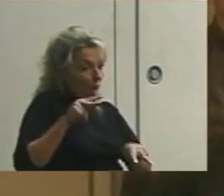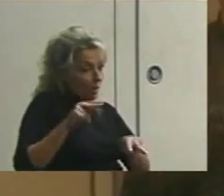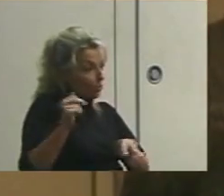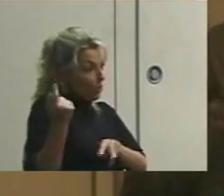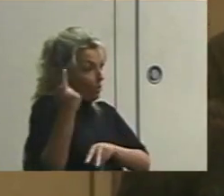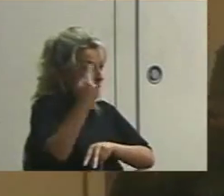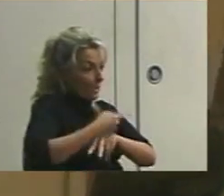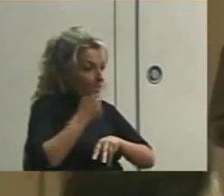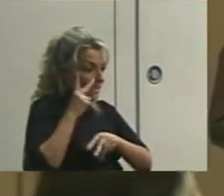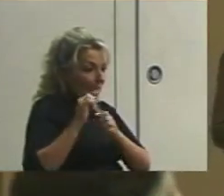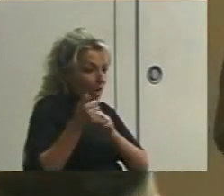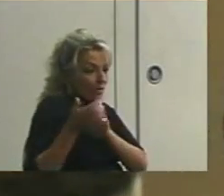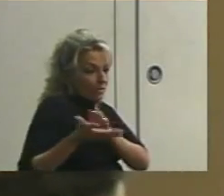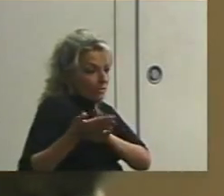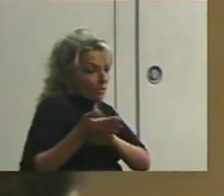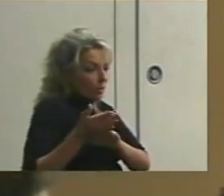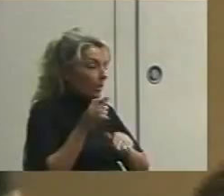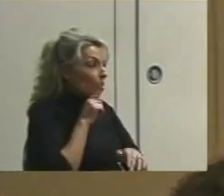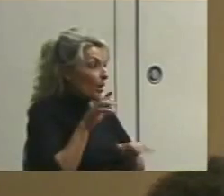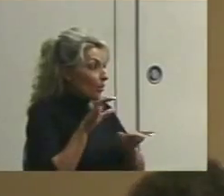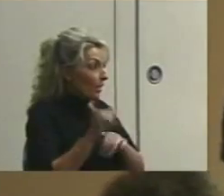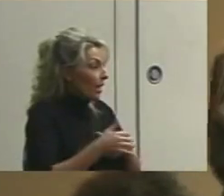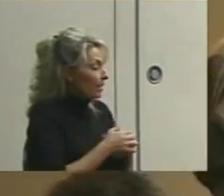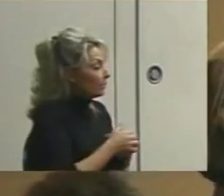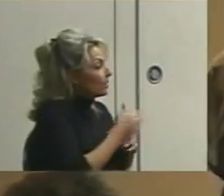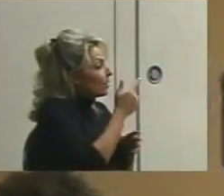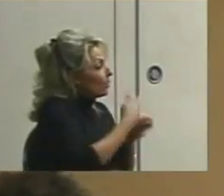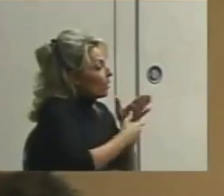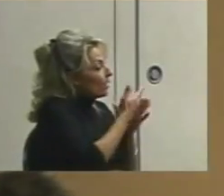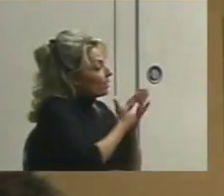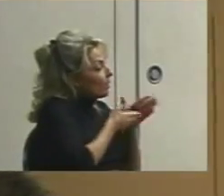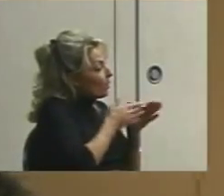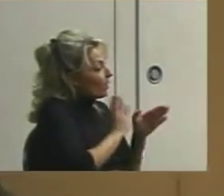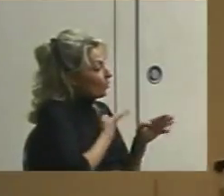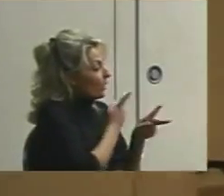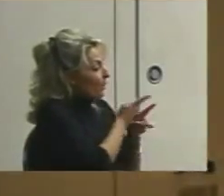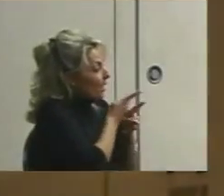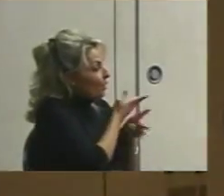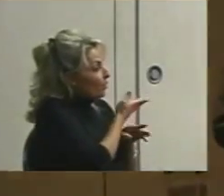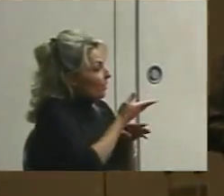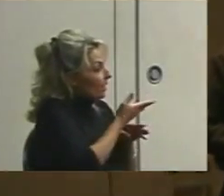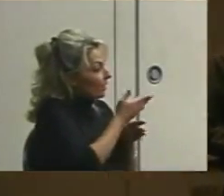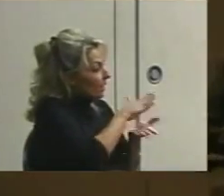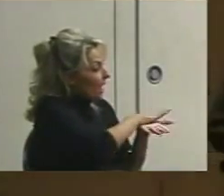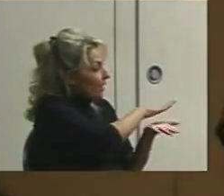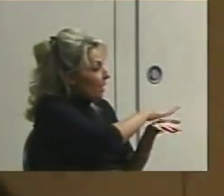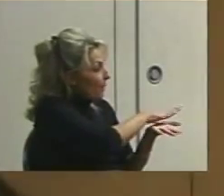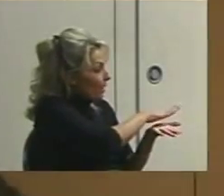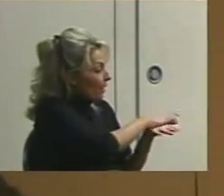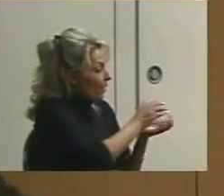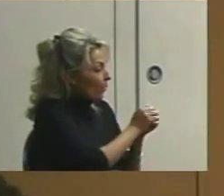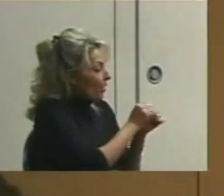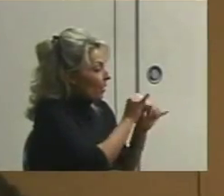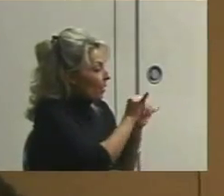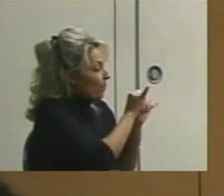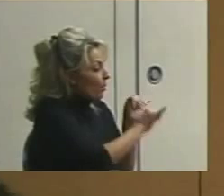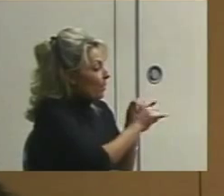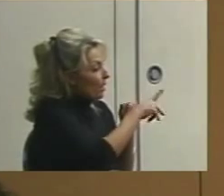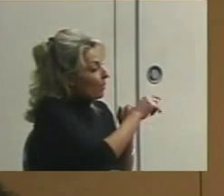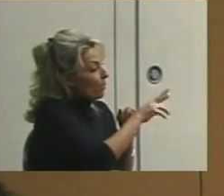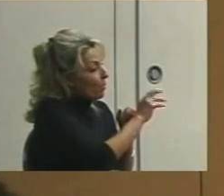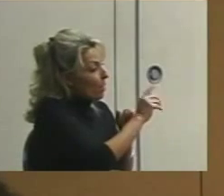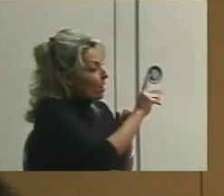quickly you're doing it. What are some of the ways that we monitor things academically with permanent products?